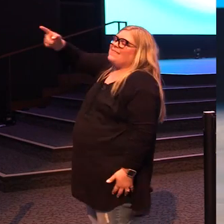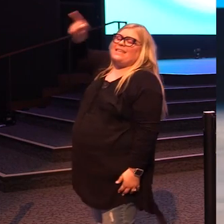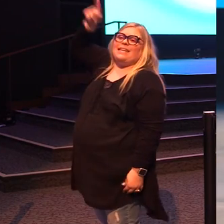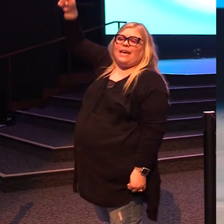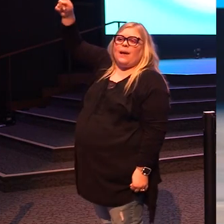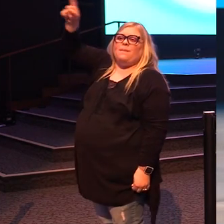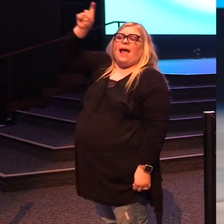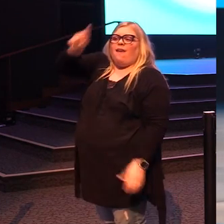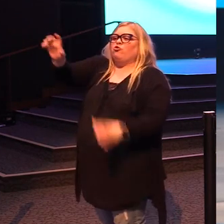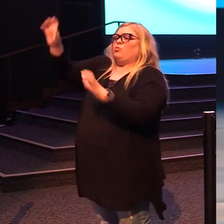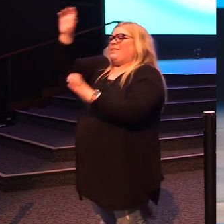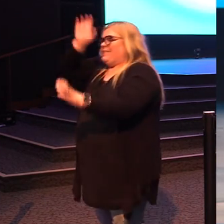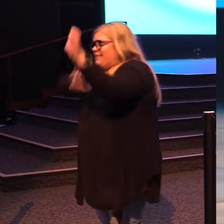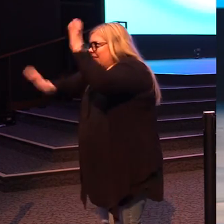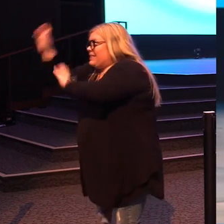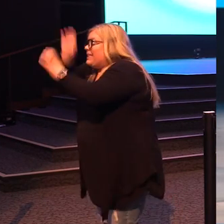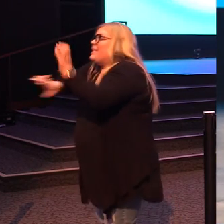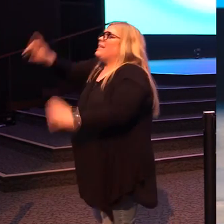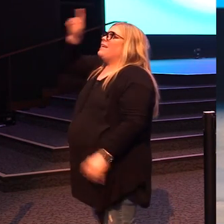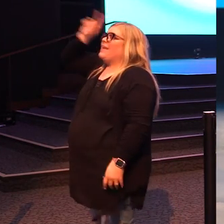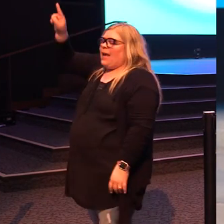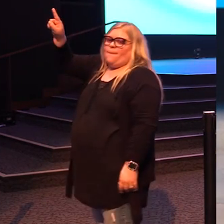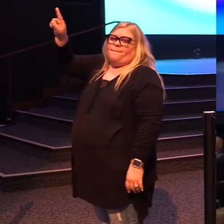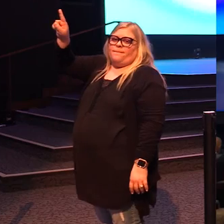Seekers, seek to see.